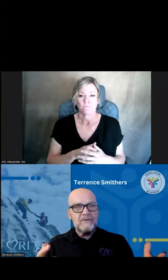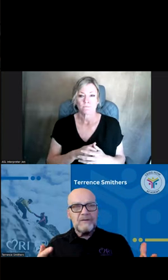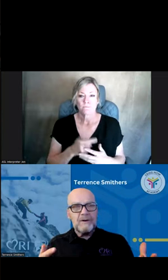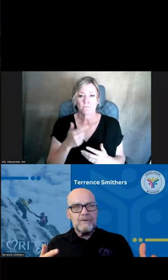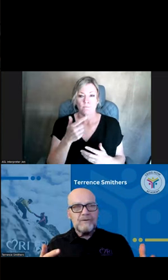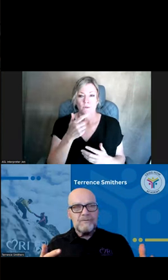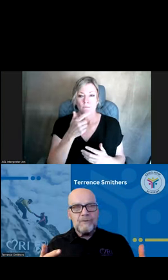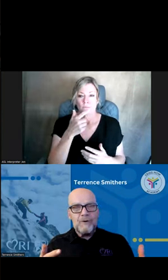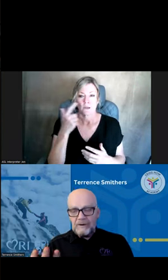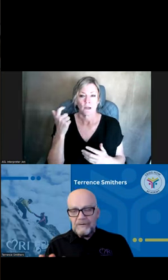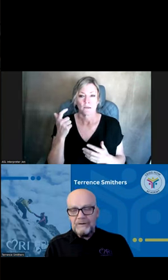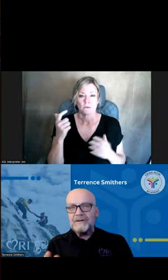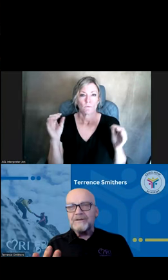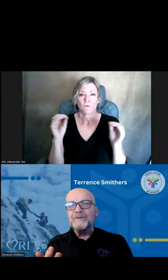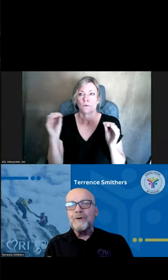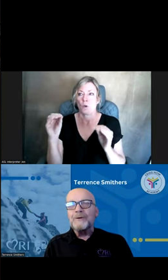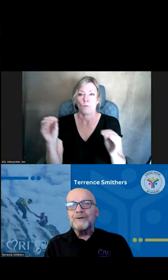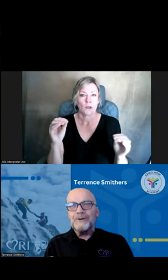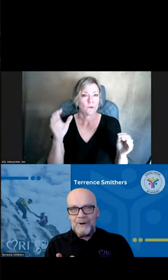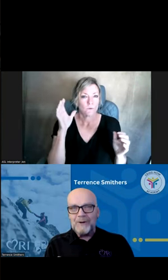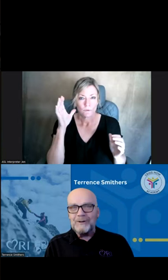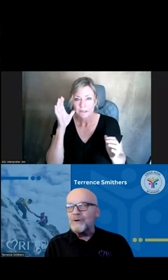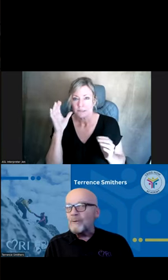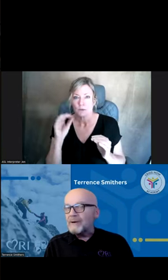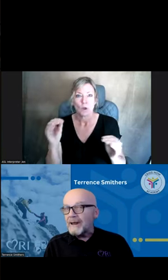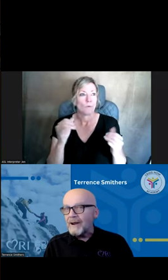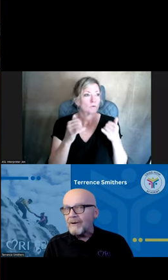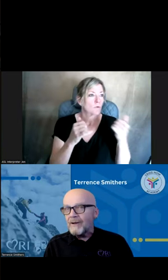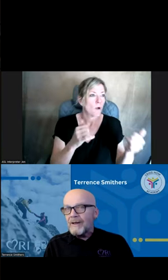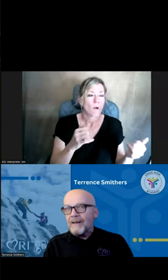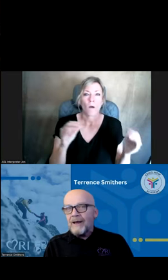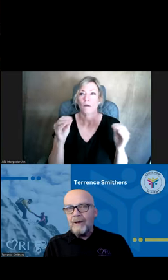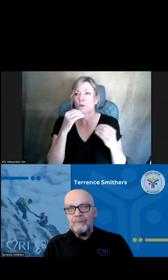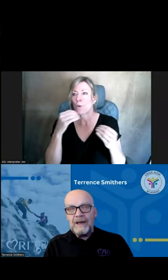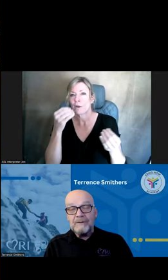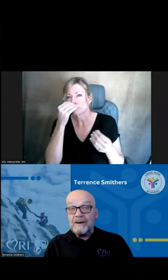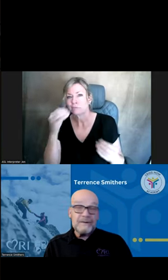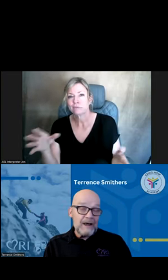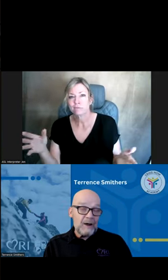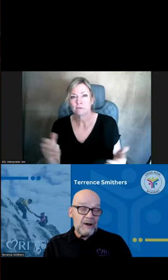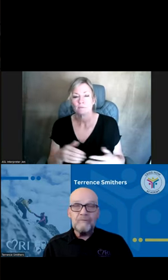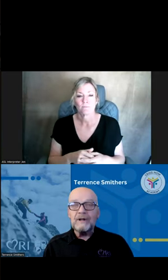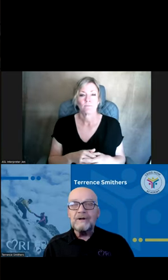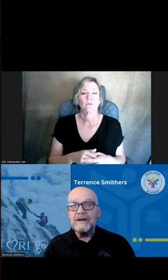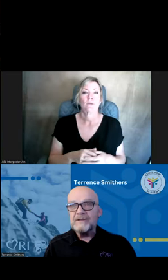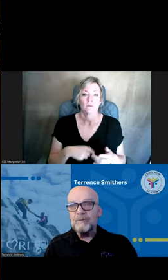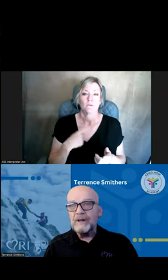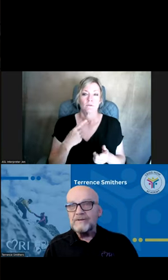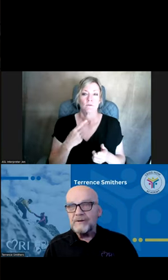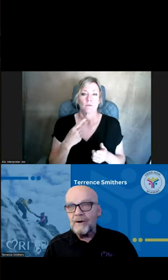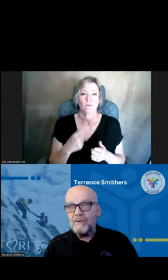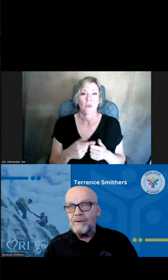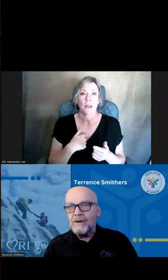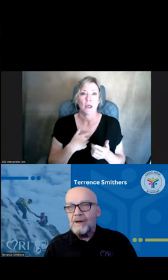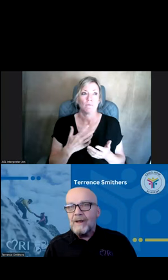Because there was no one to listen, no one to call, and no one to care. And at that point, really not a safe